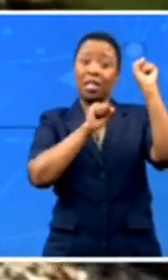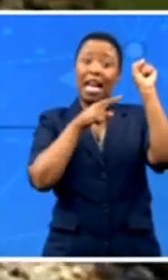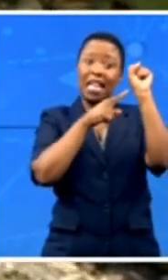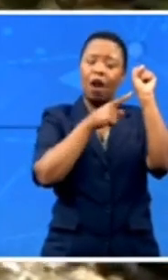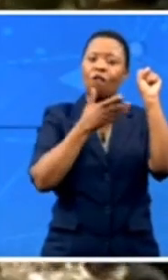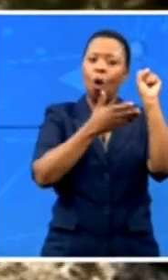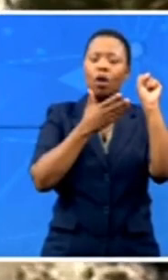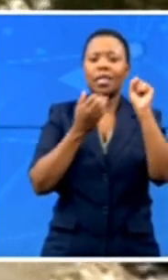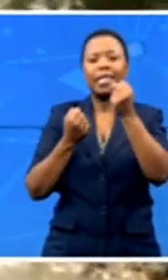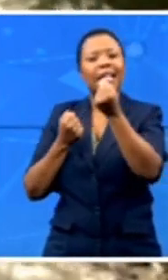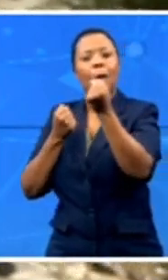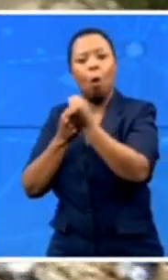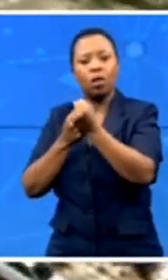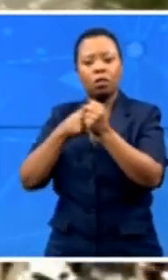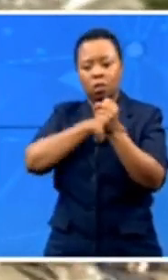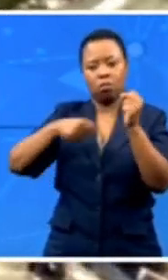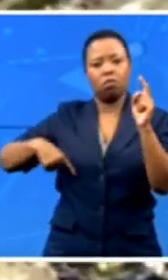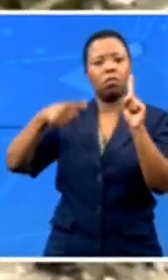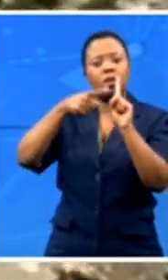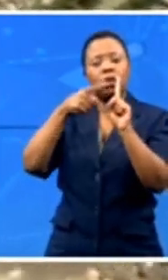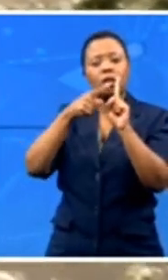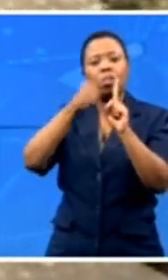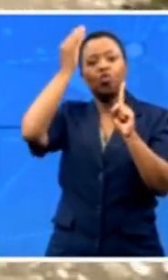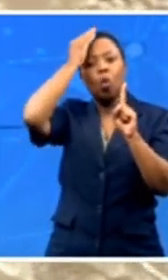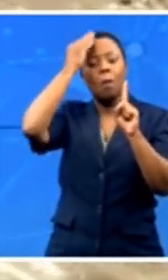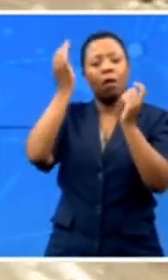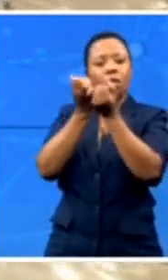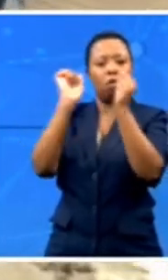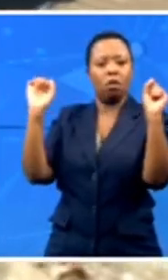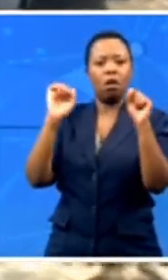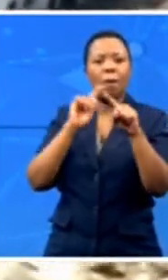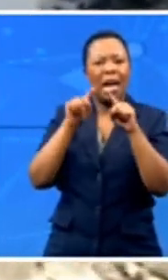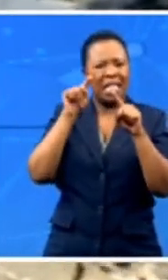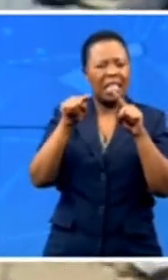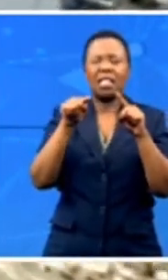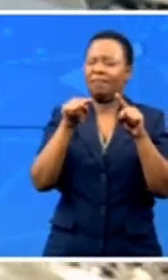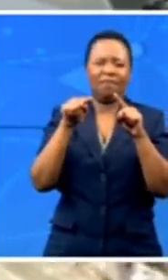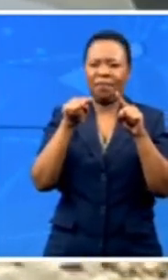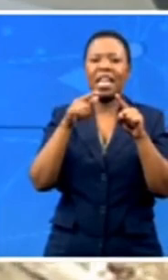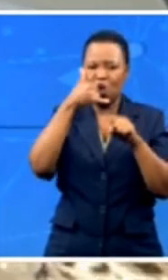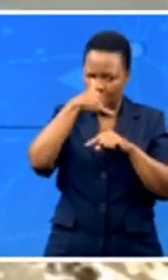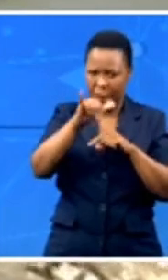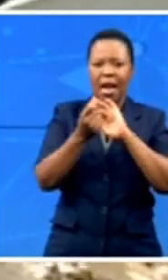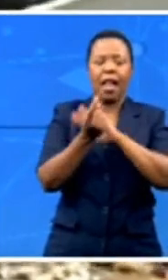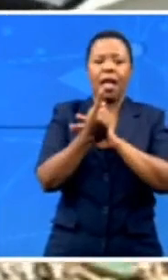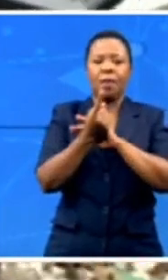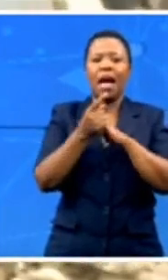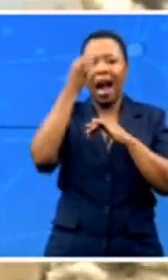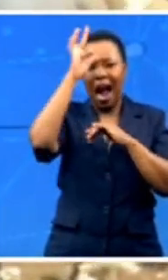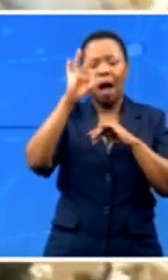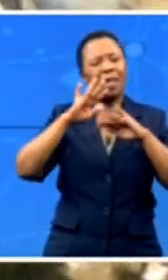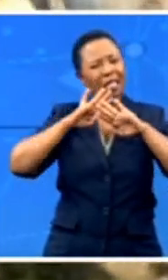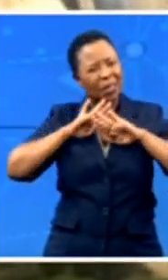the situation later degenerated into acts of criminality. Government called for calm amidst growing threats to shut down the province.